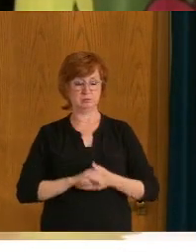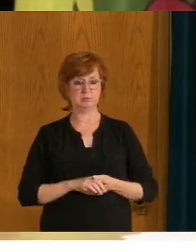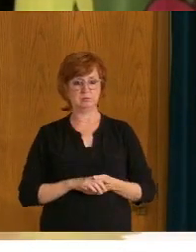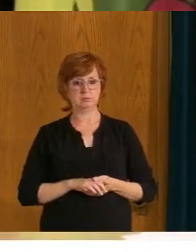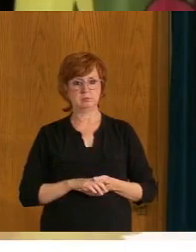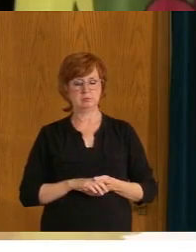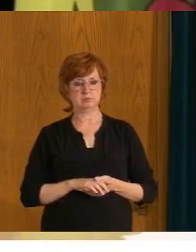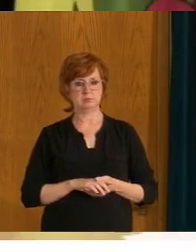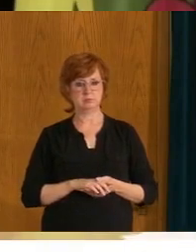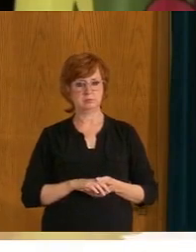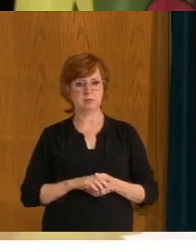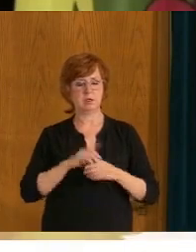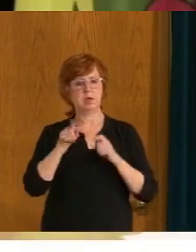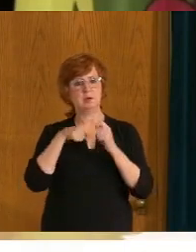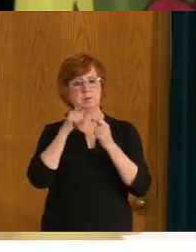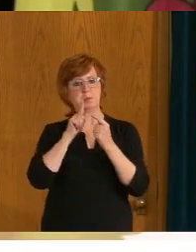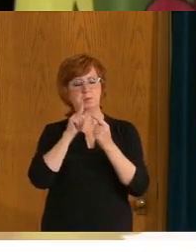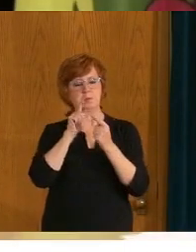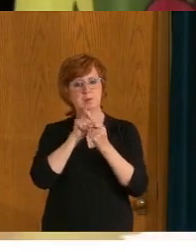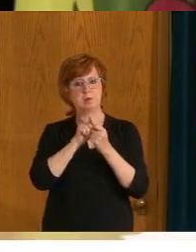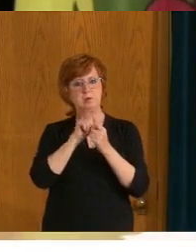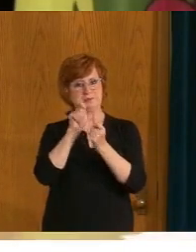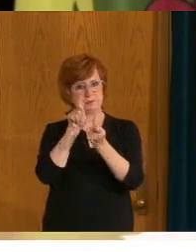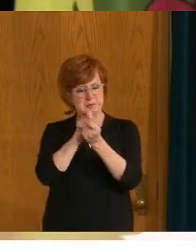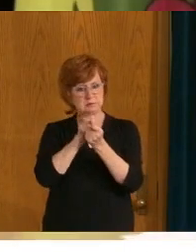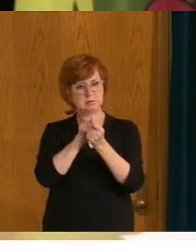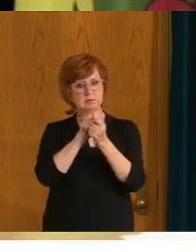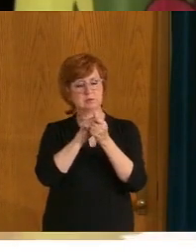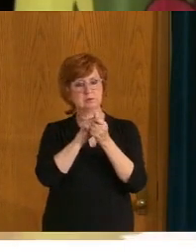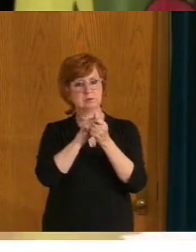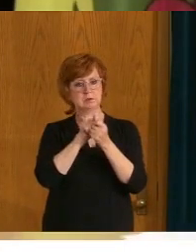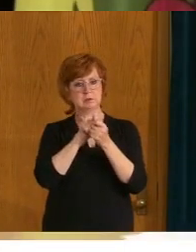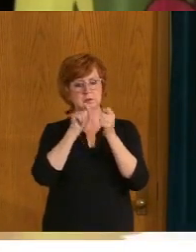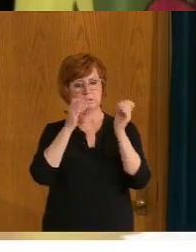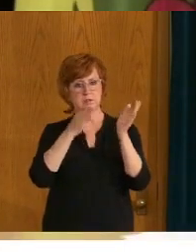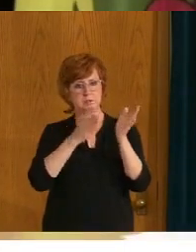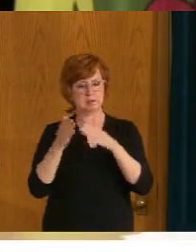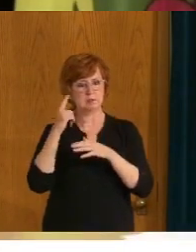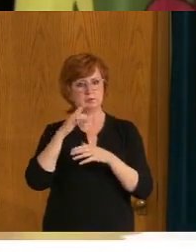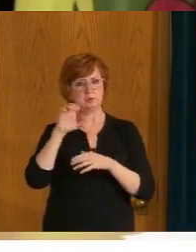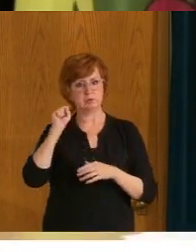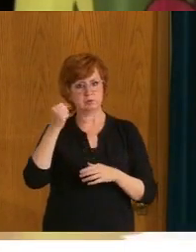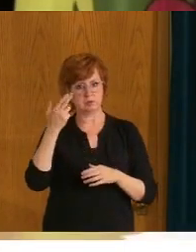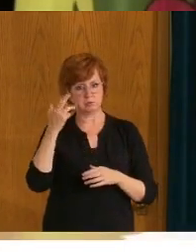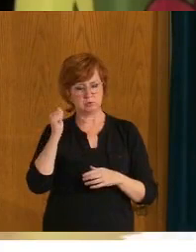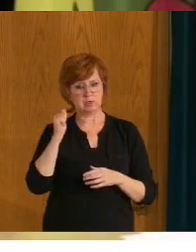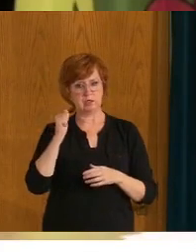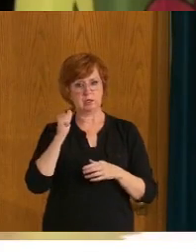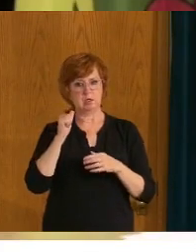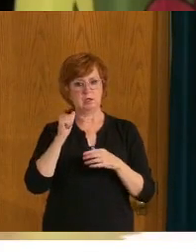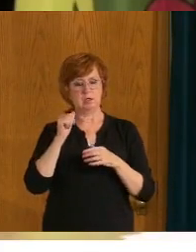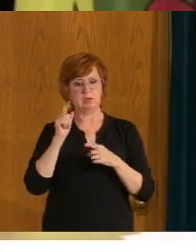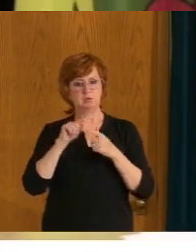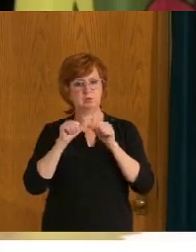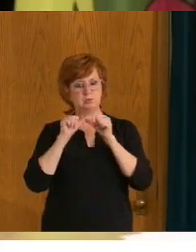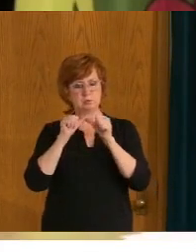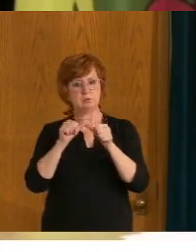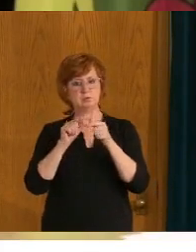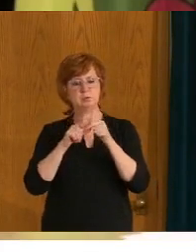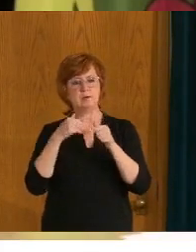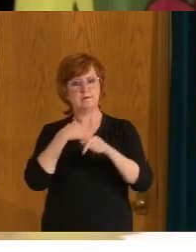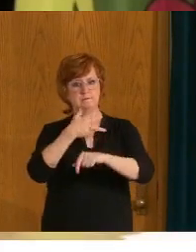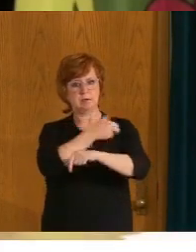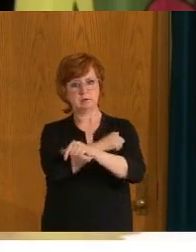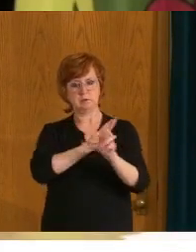specifics of, you know, the, the initiatives, uh, that we, the Saskatchewan Health Authority are undertaking to, uh, continue to make, uh,